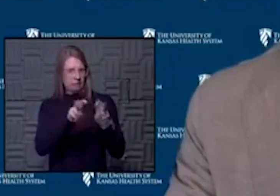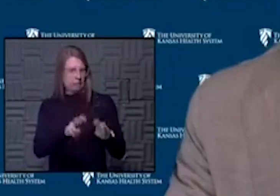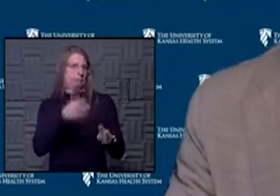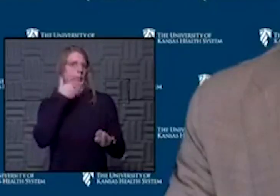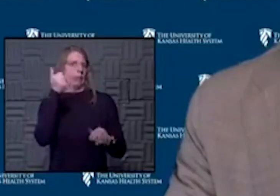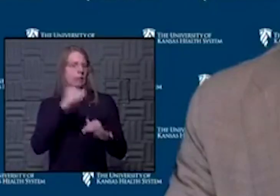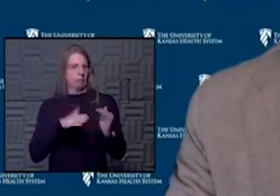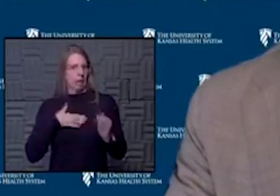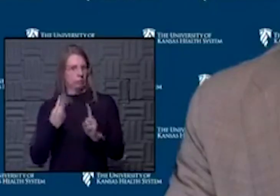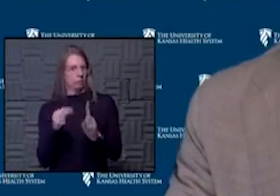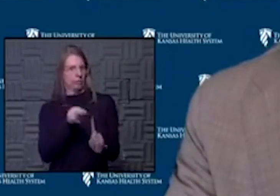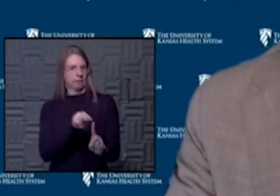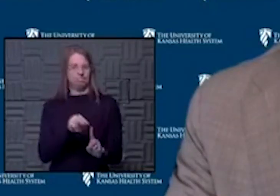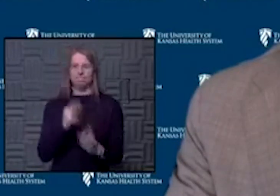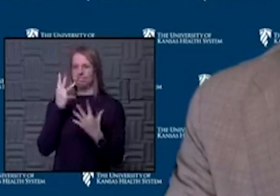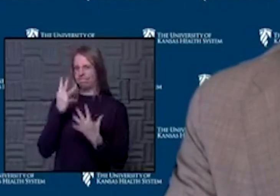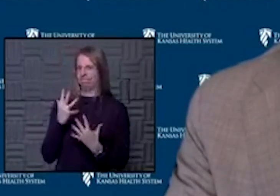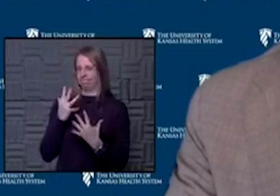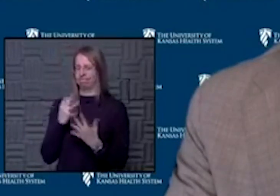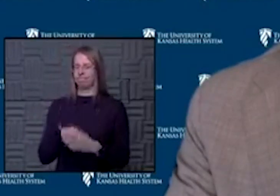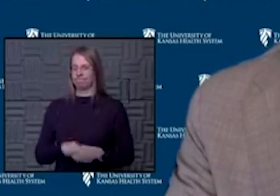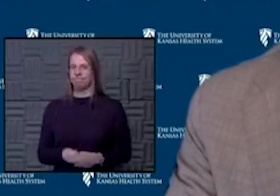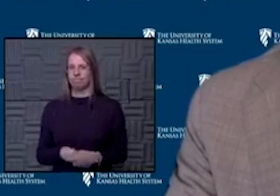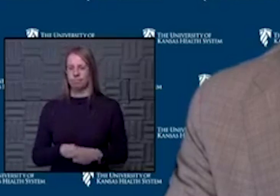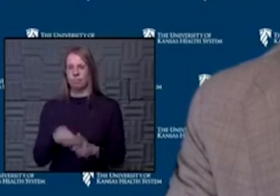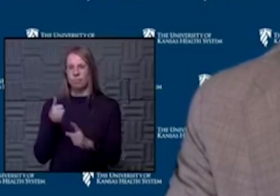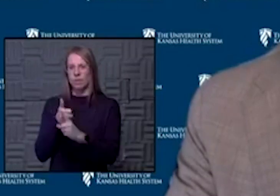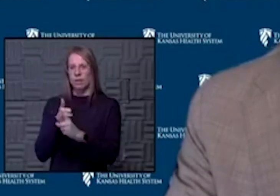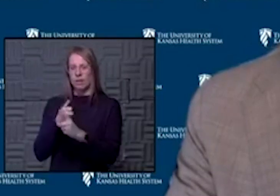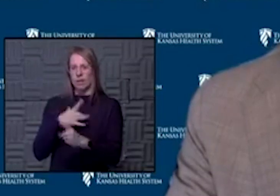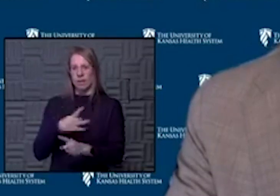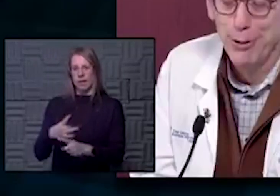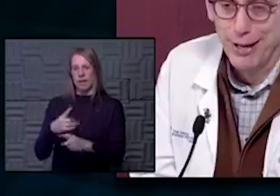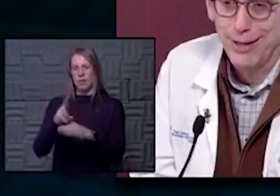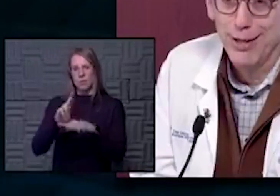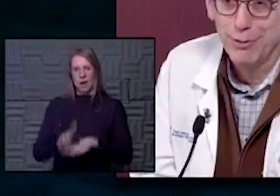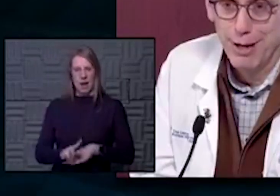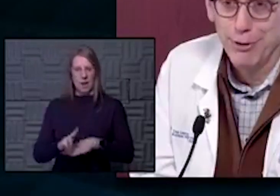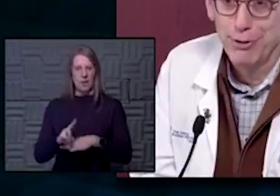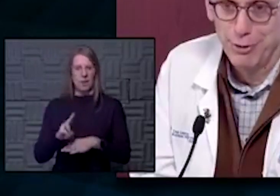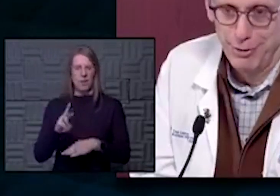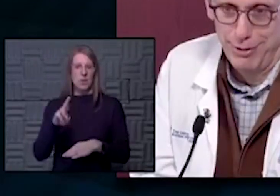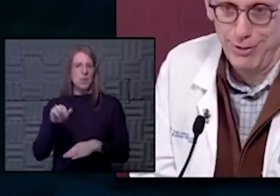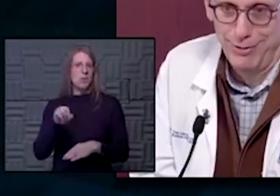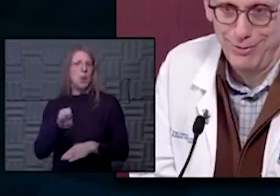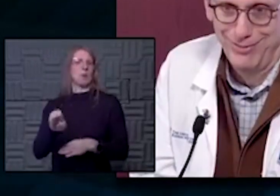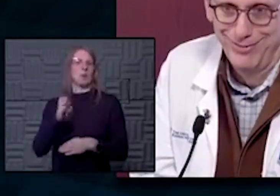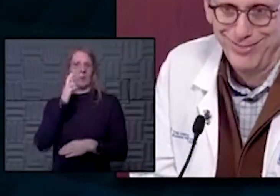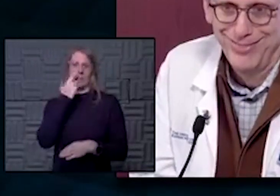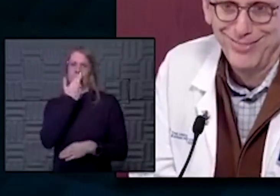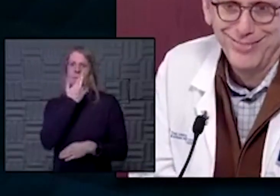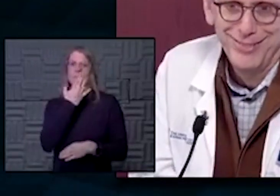Yeah. Unfortunately, you're the one that likes to wear the rose-colored glasses, and I've got none. why I'm concerned.